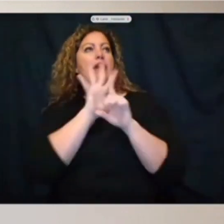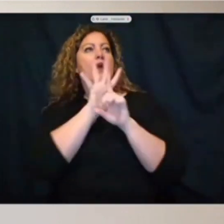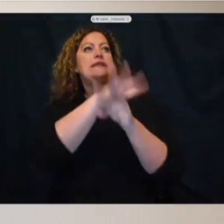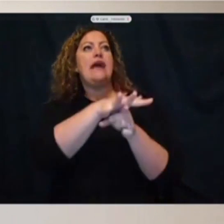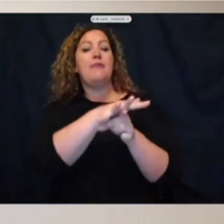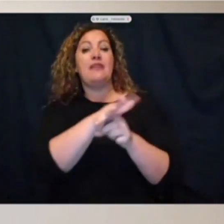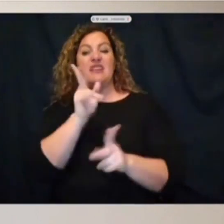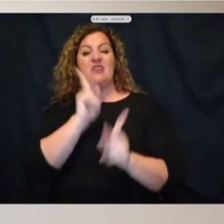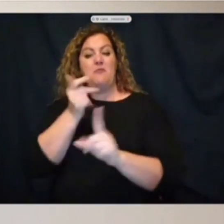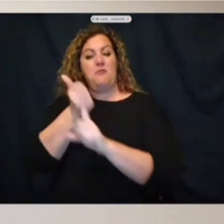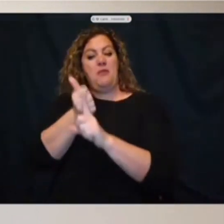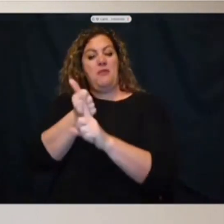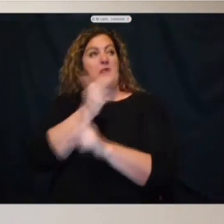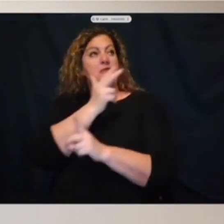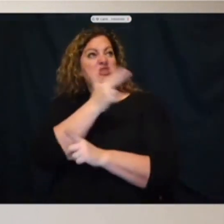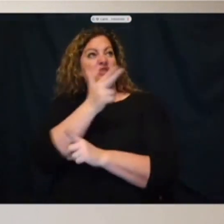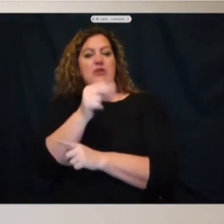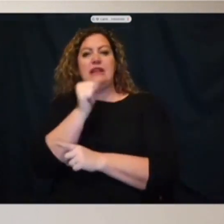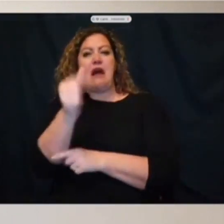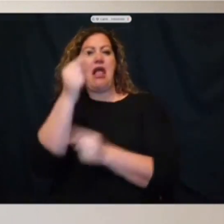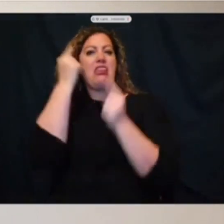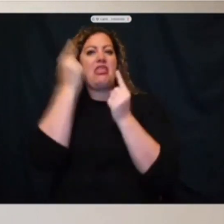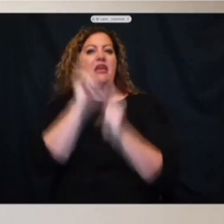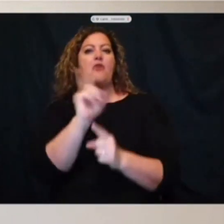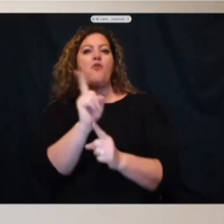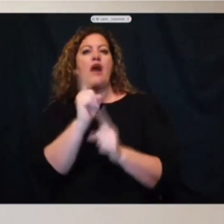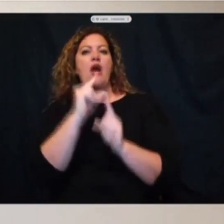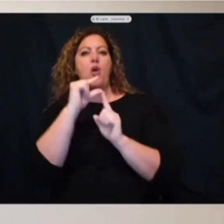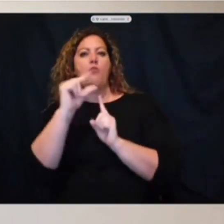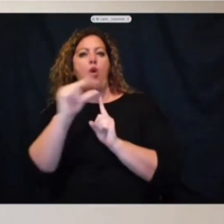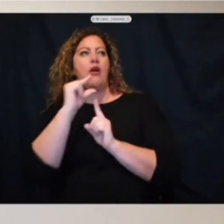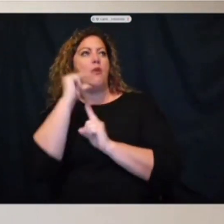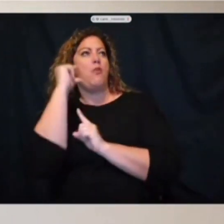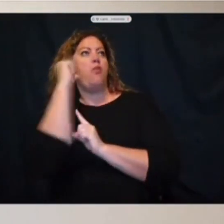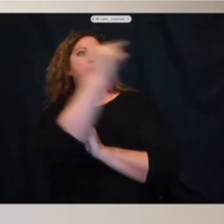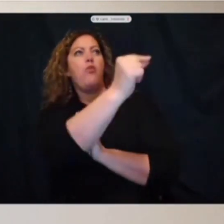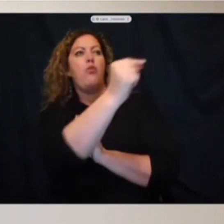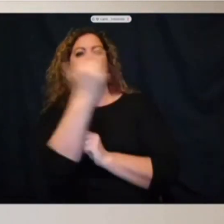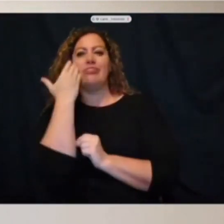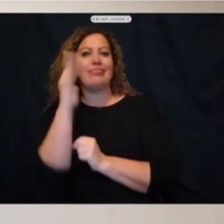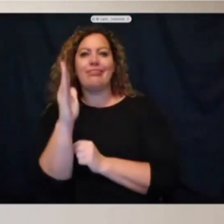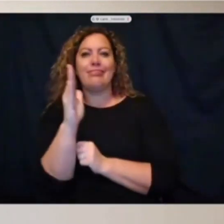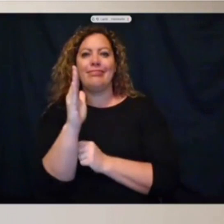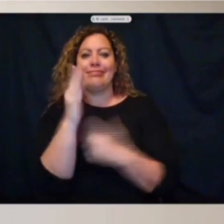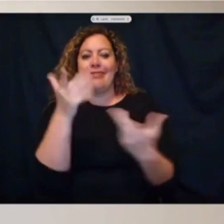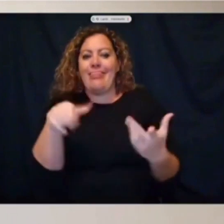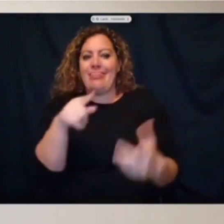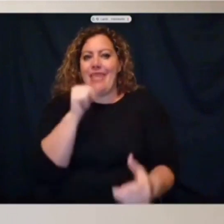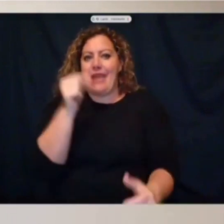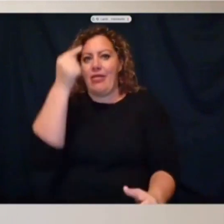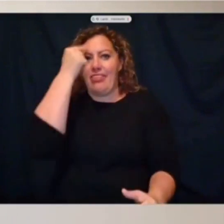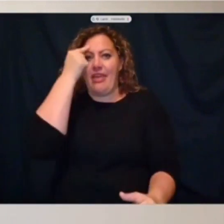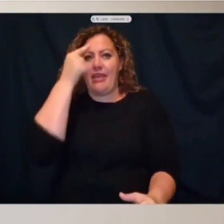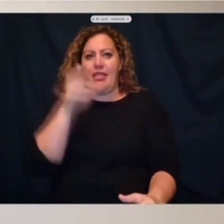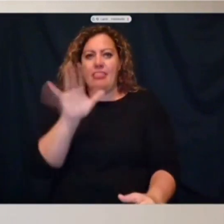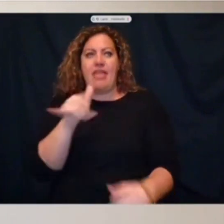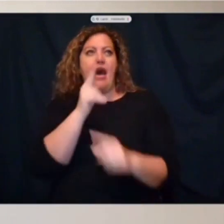aren't thinking about where those bullets go. They don't think about, once this bullet leaves the end of this gun,